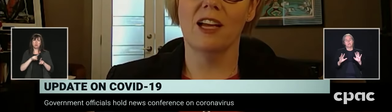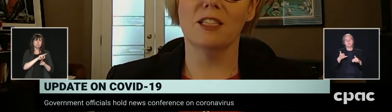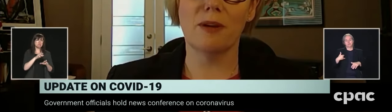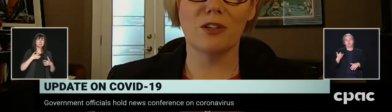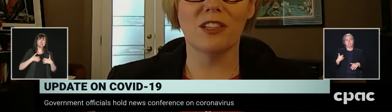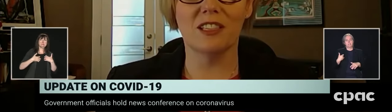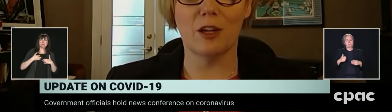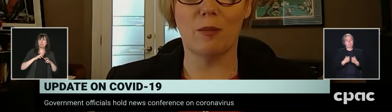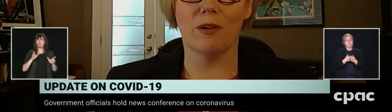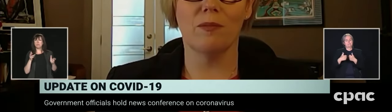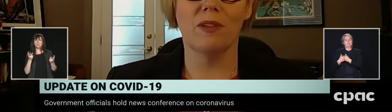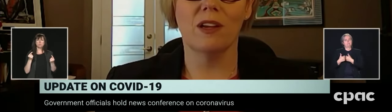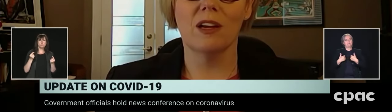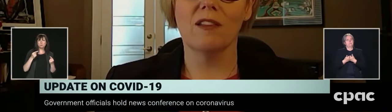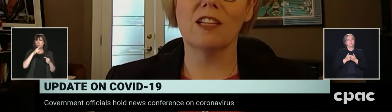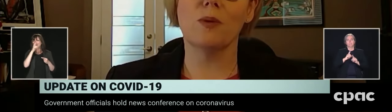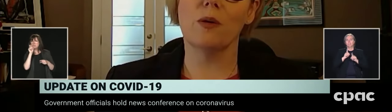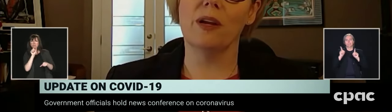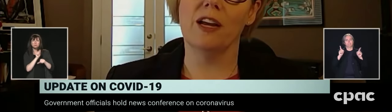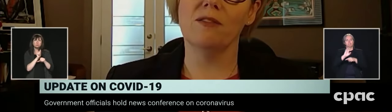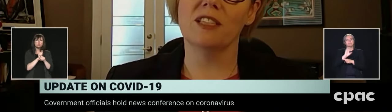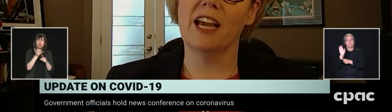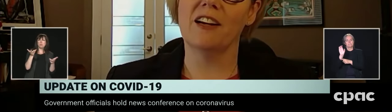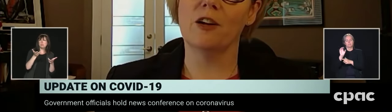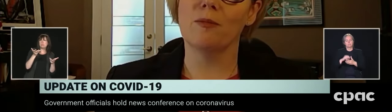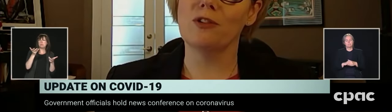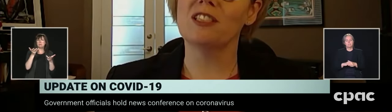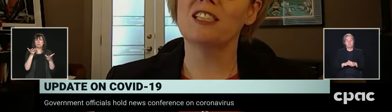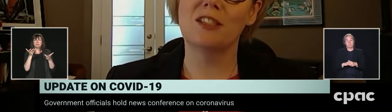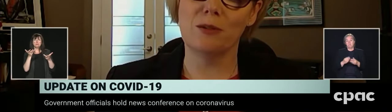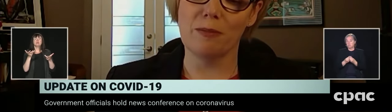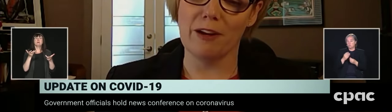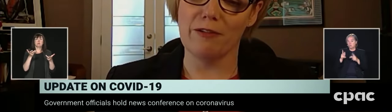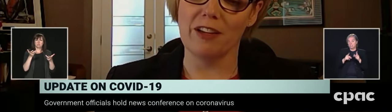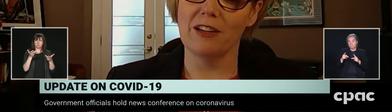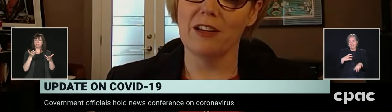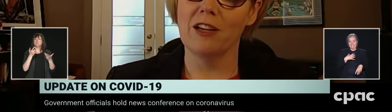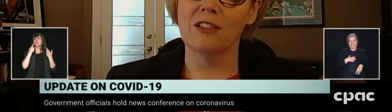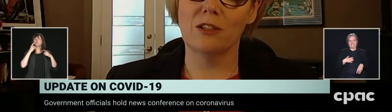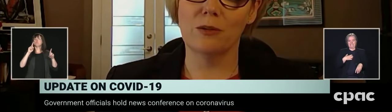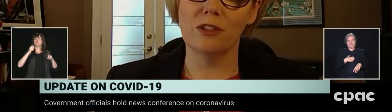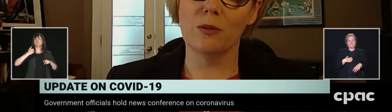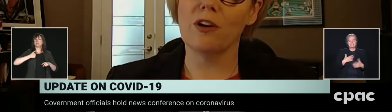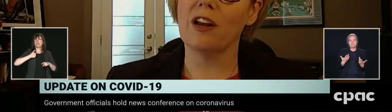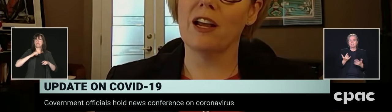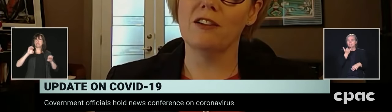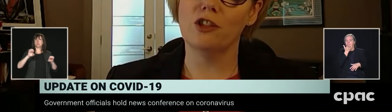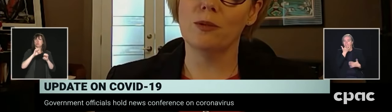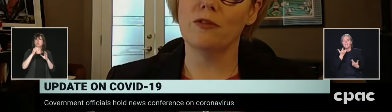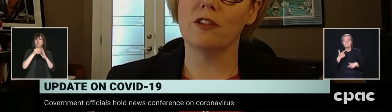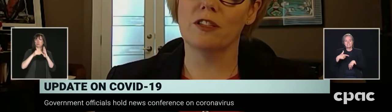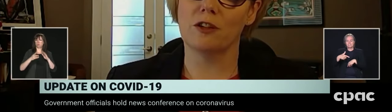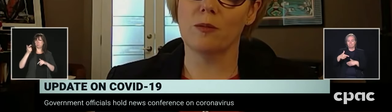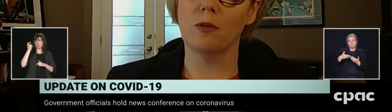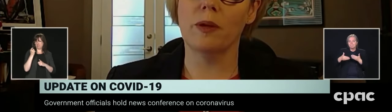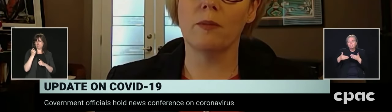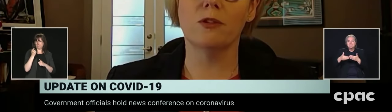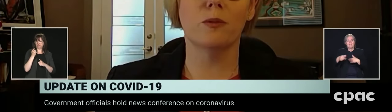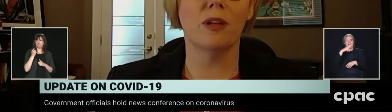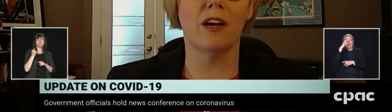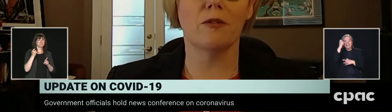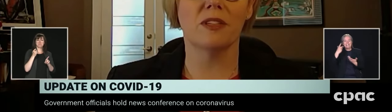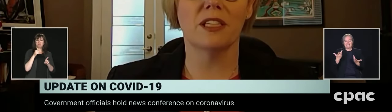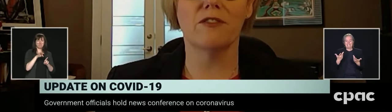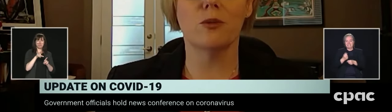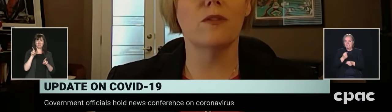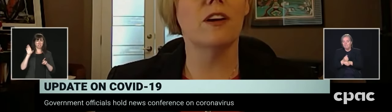especially this summer. That's why we announced the Canada Emergency Student Benefit. Students who are not eligible for the CERB will be able